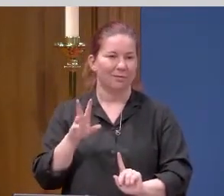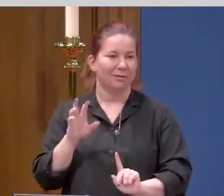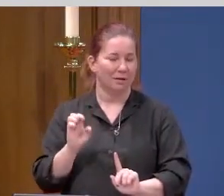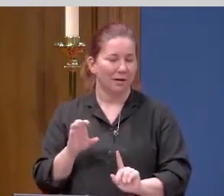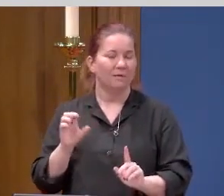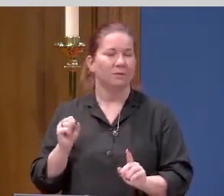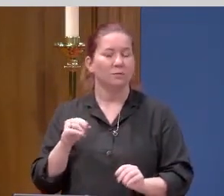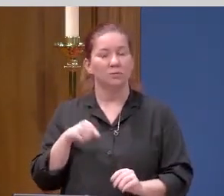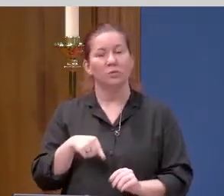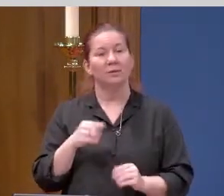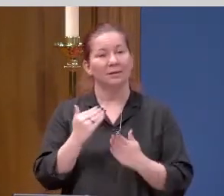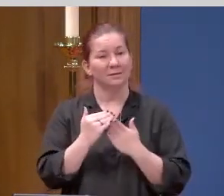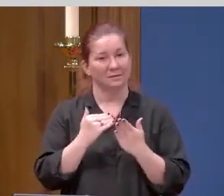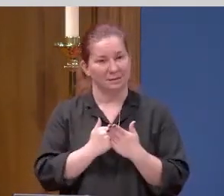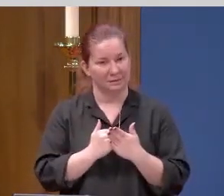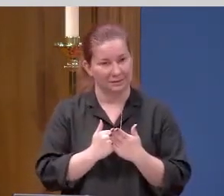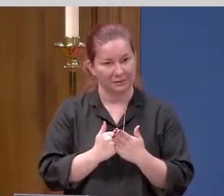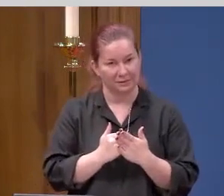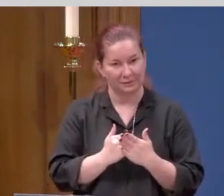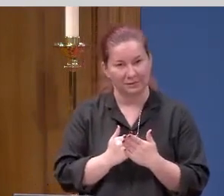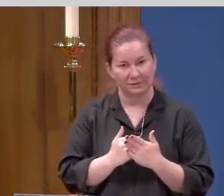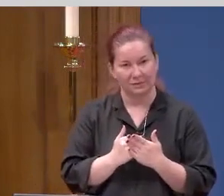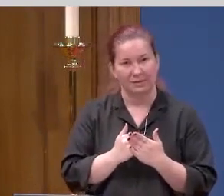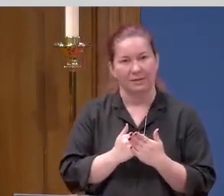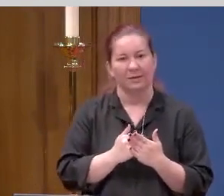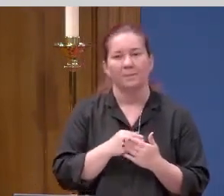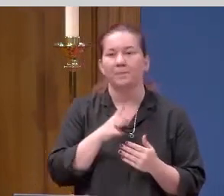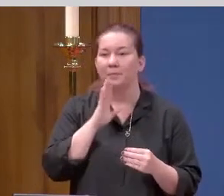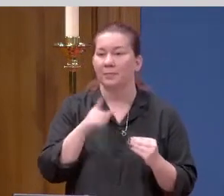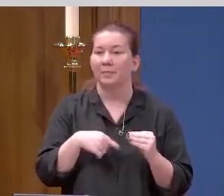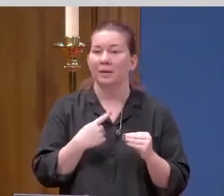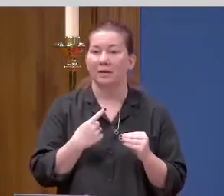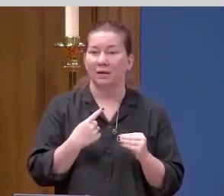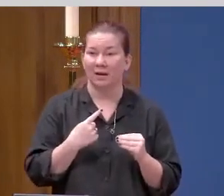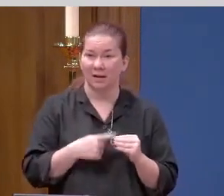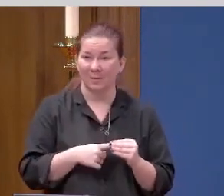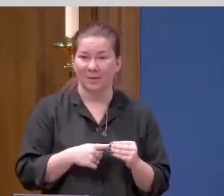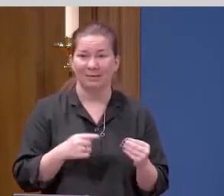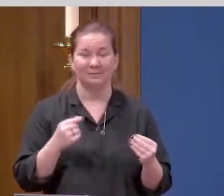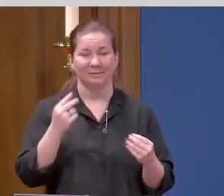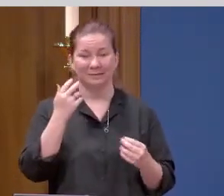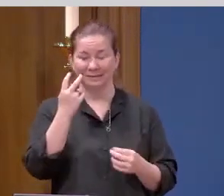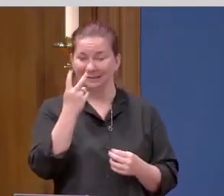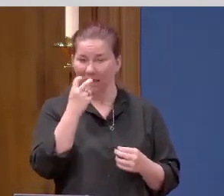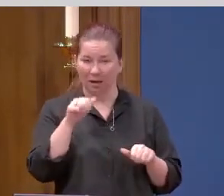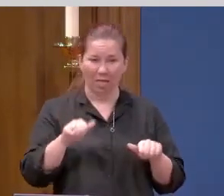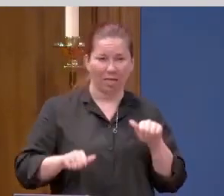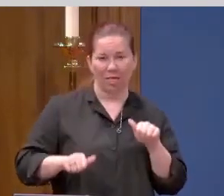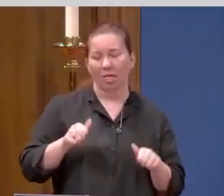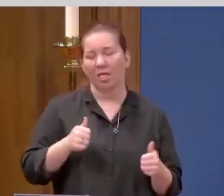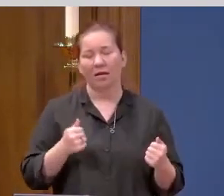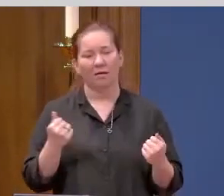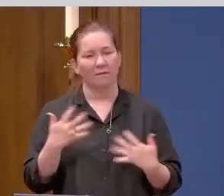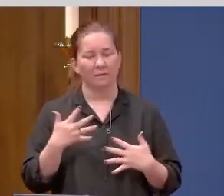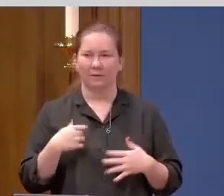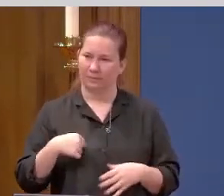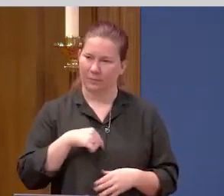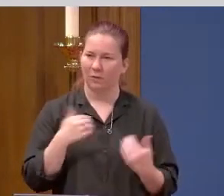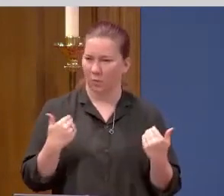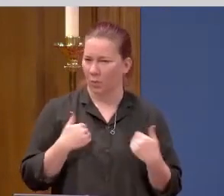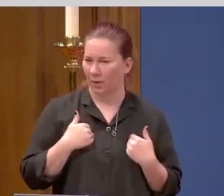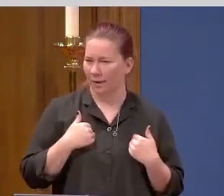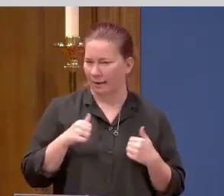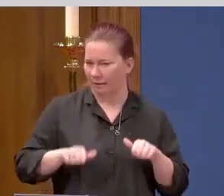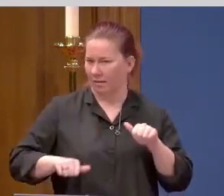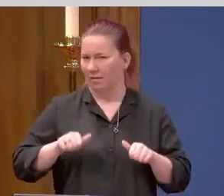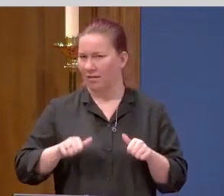So this gospel lesson speaks to us of doubt and fear. And we all have doubts. And we certainly have plenty of things to